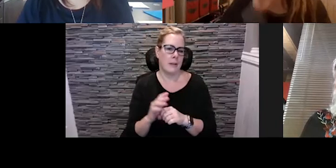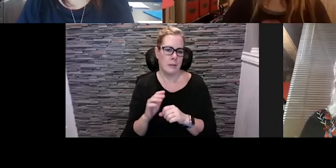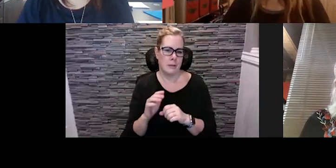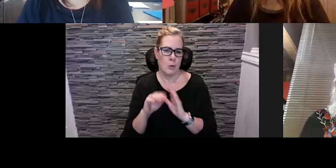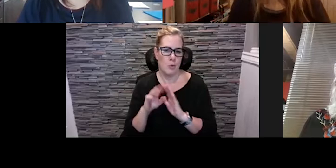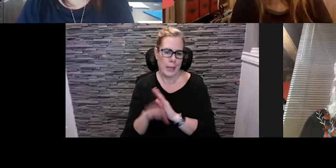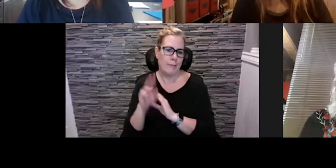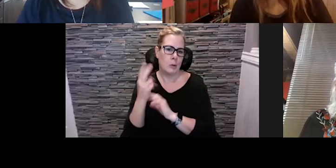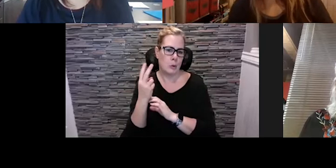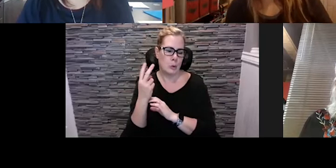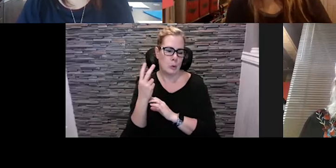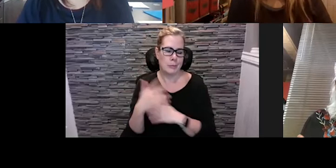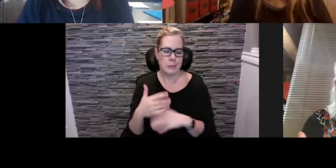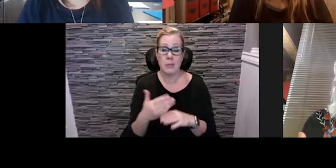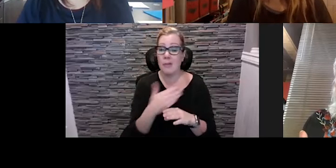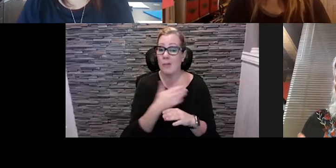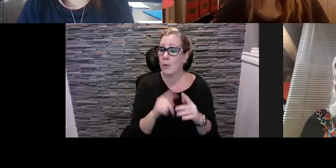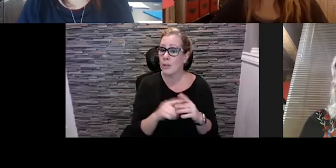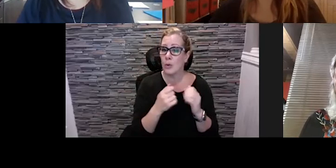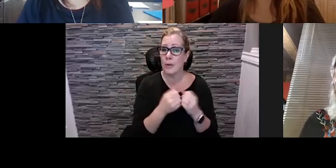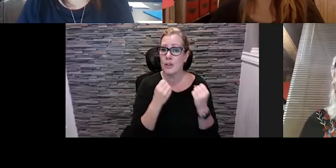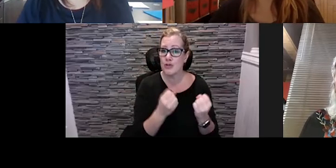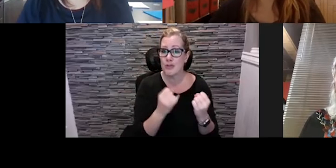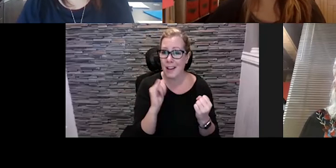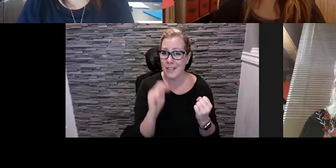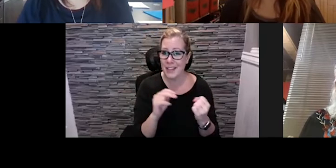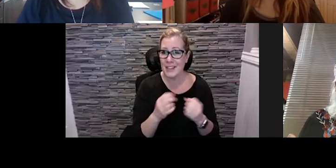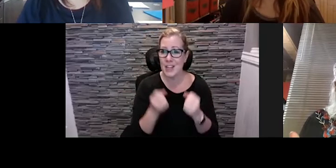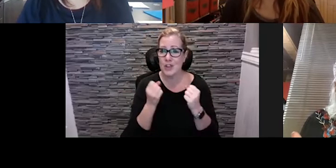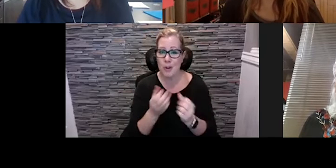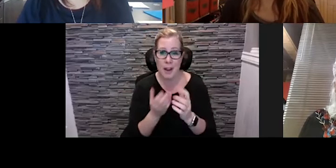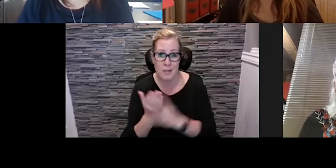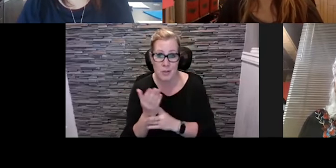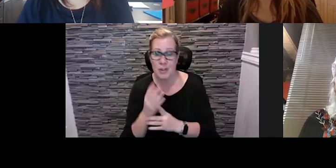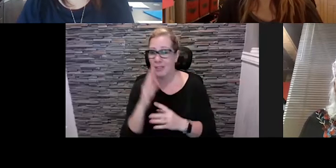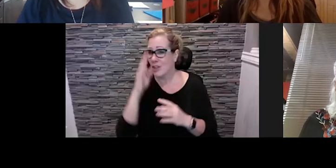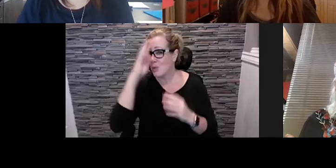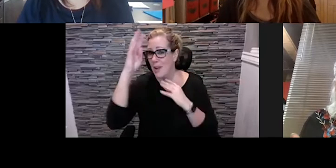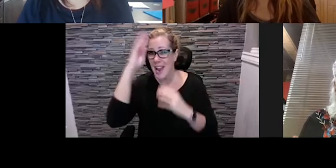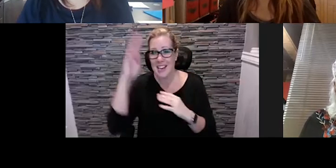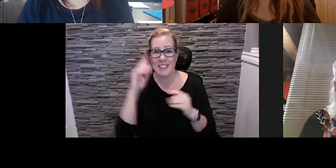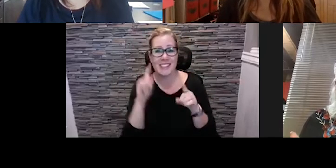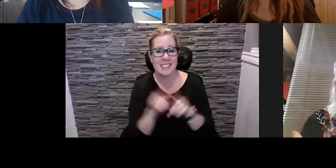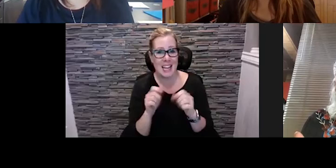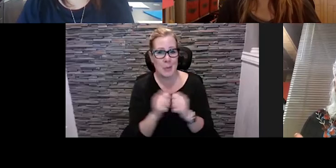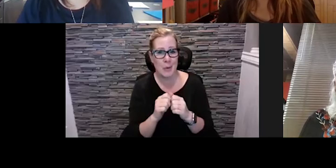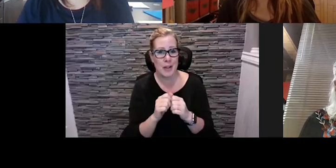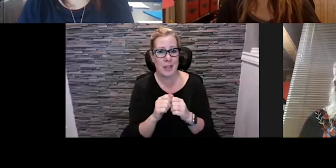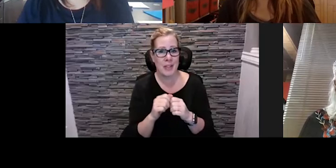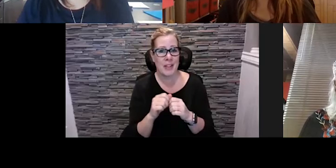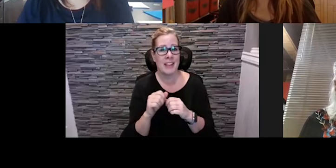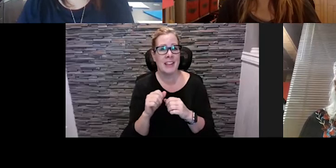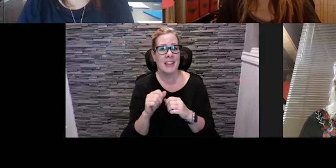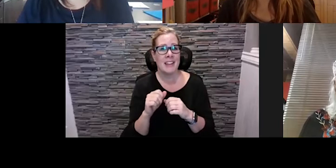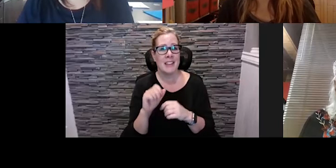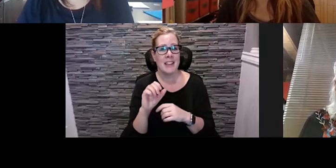with drive-ins and drive-throughs and so we saw some interesting and creative ways even at the stampede grounds with the graduations and way people